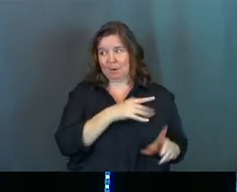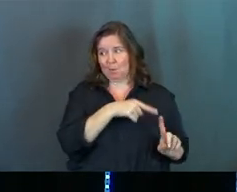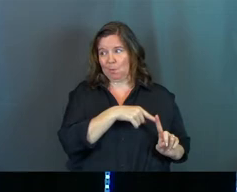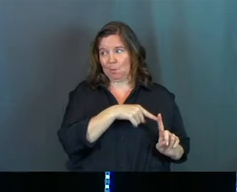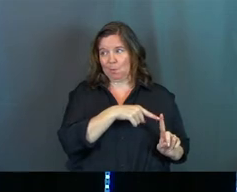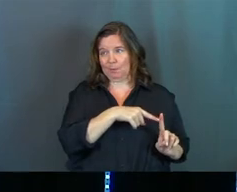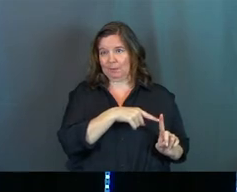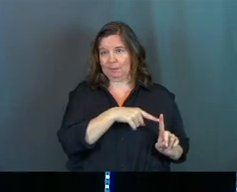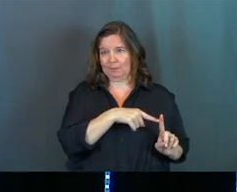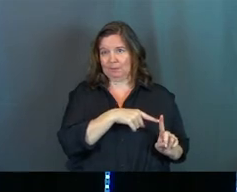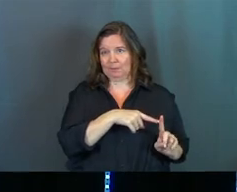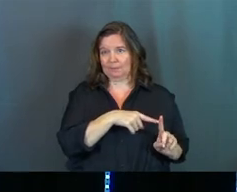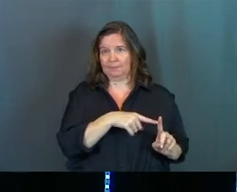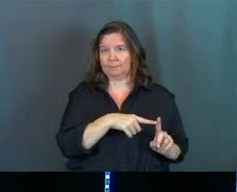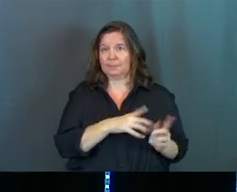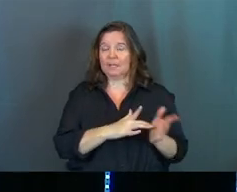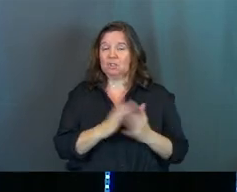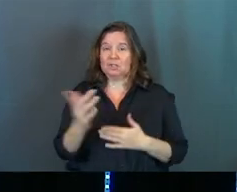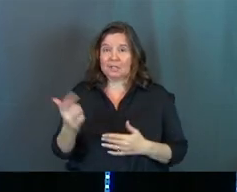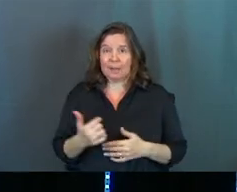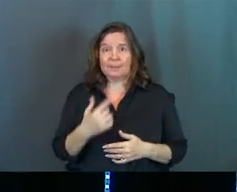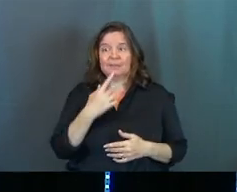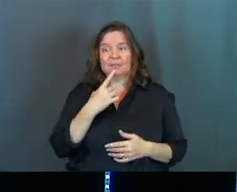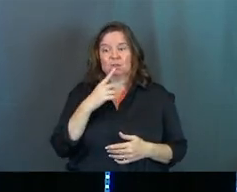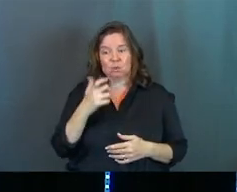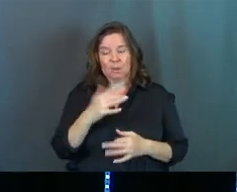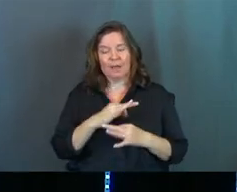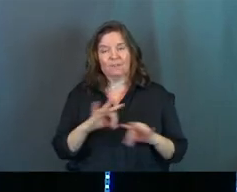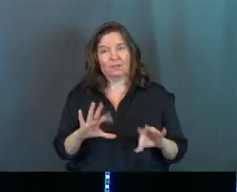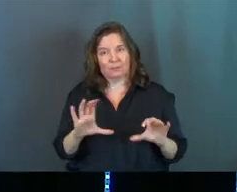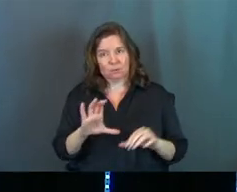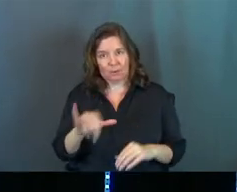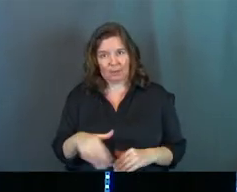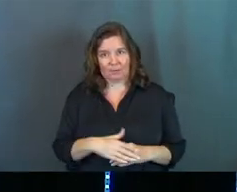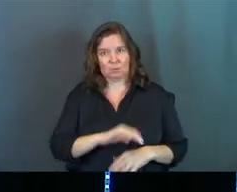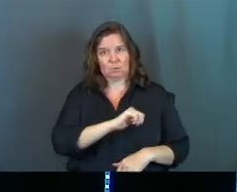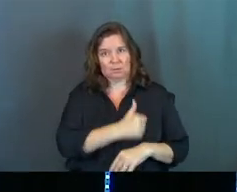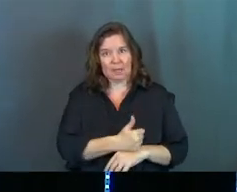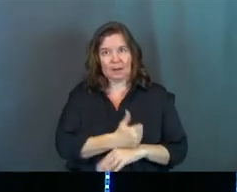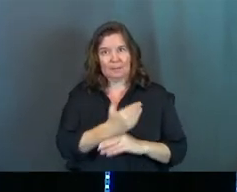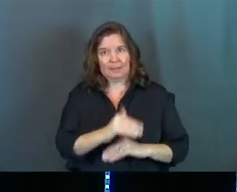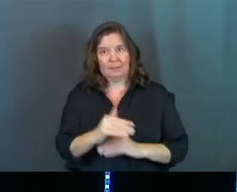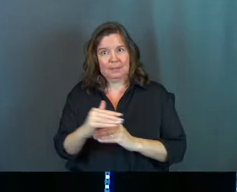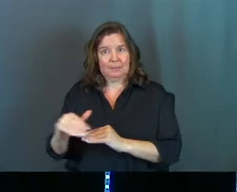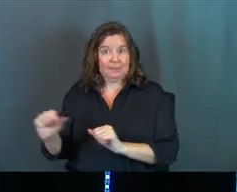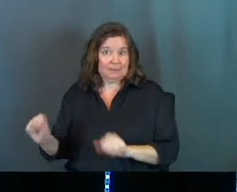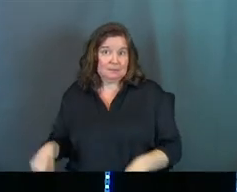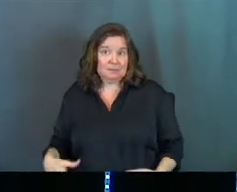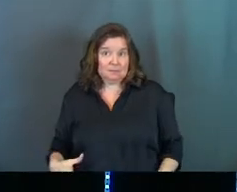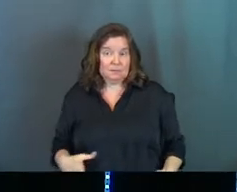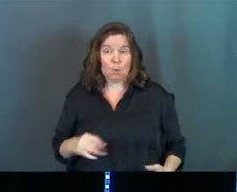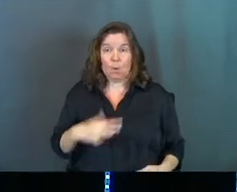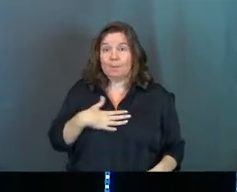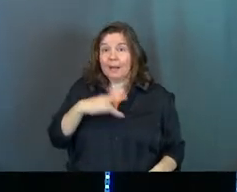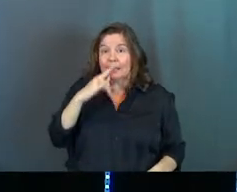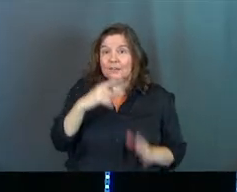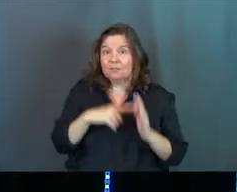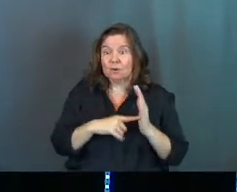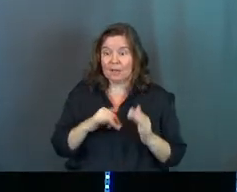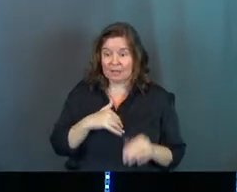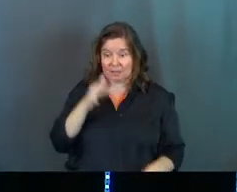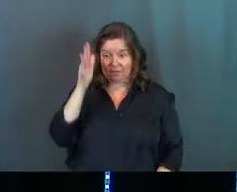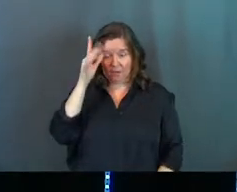that's what God has called me to. And Jesus comes in again. He says, you've got freedom to do that, right? Or my kids as